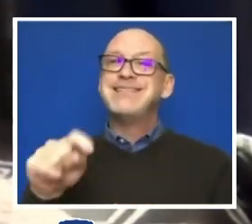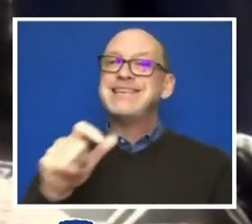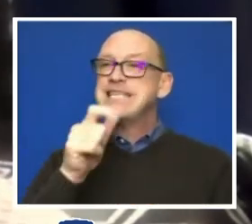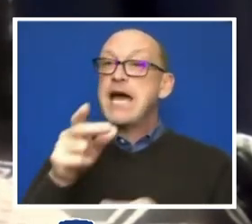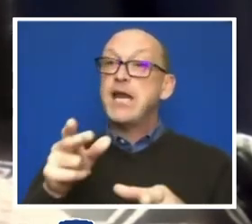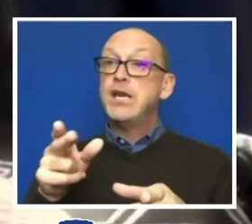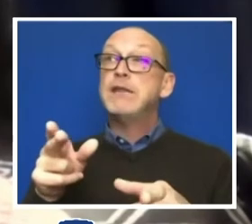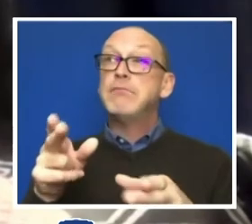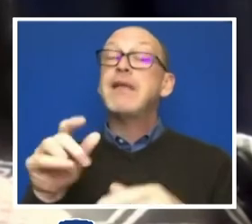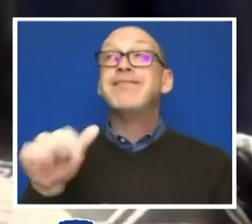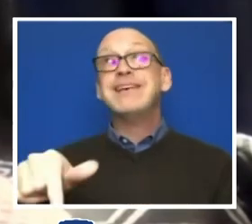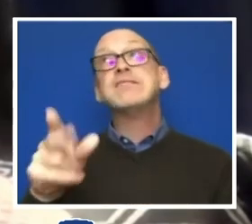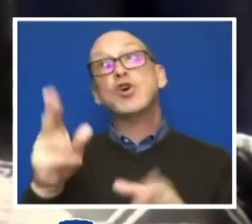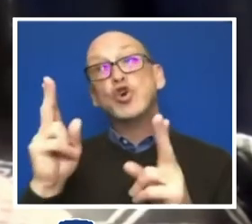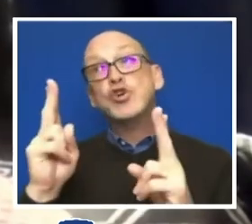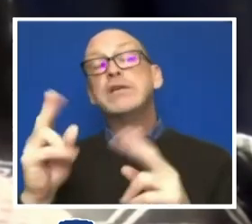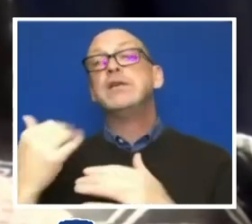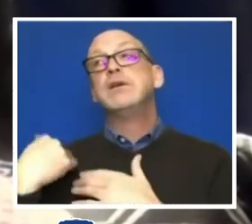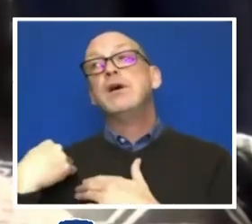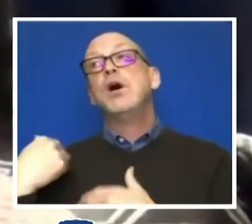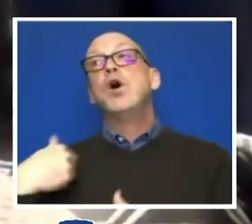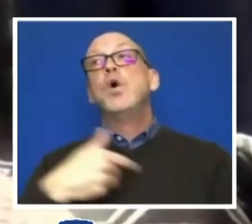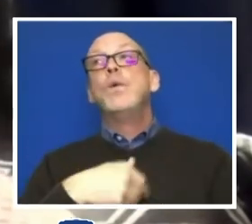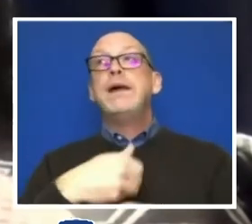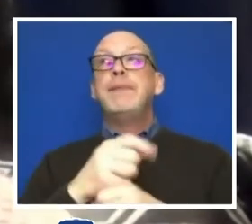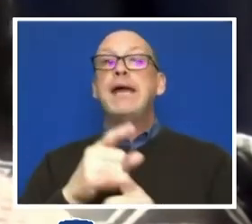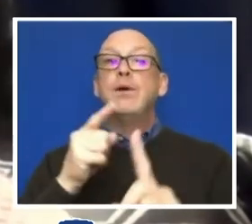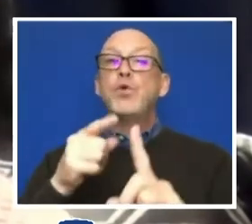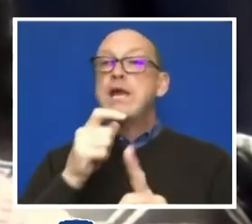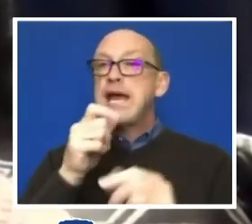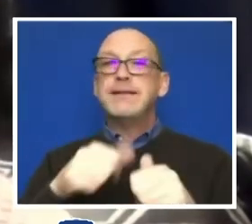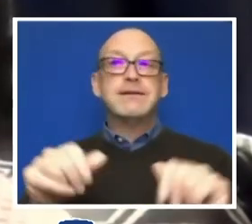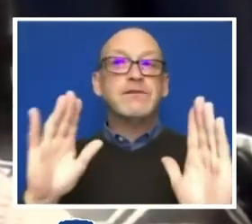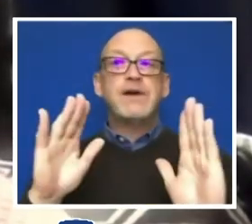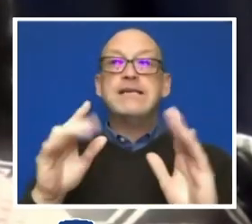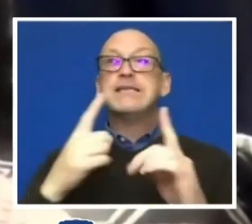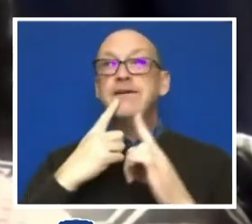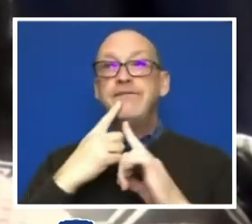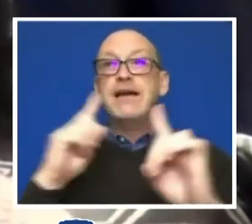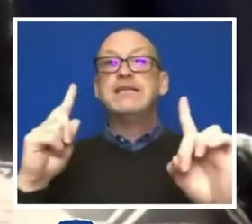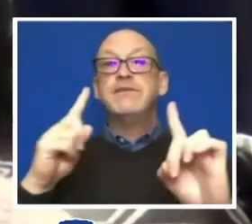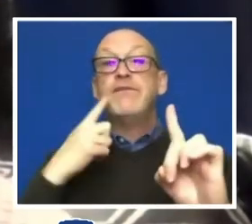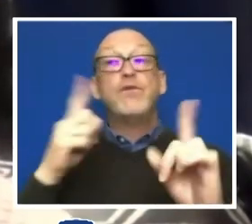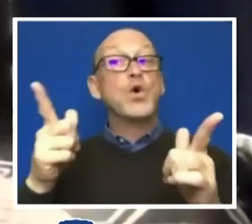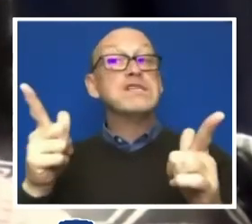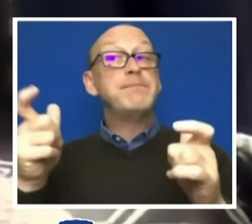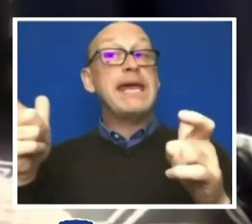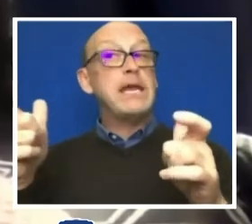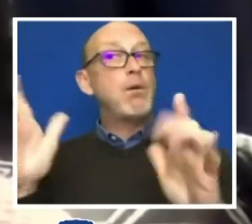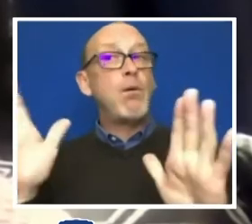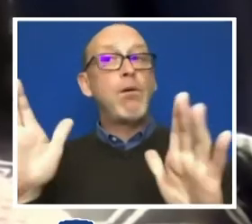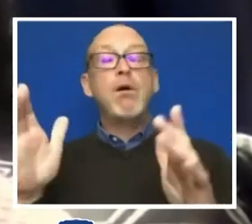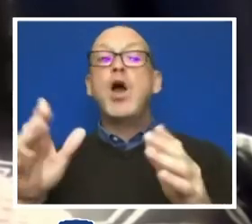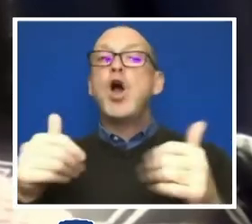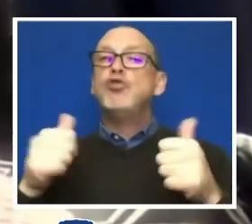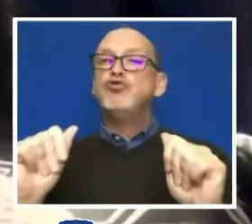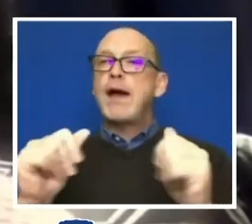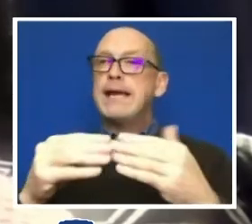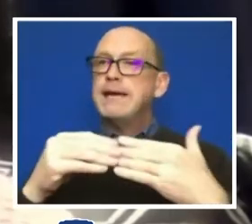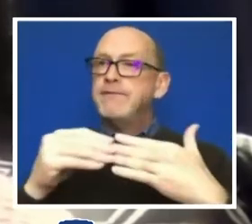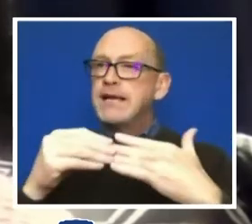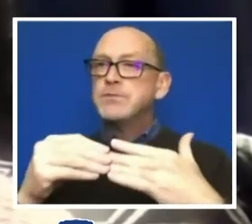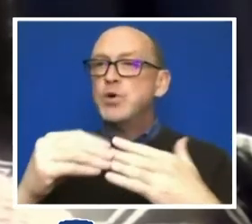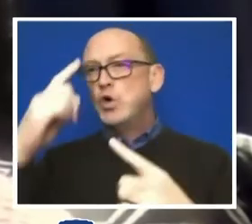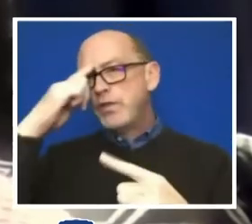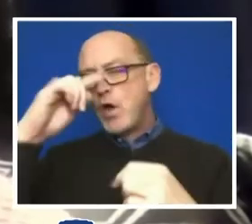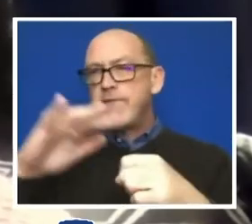matter and an urgent charge, we made a point to not sacrifice effectiveness for speed. We tried to be flexible and thoughtful in our